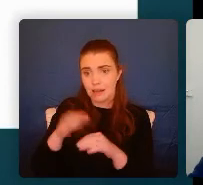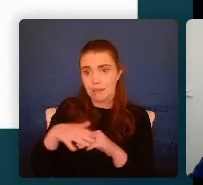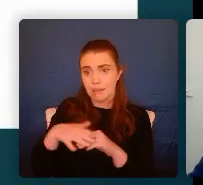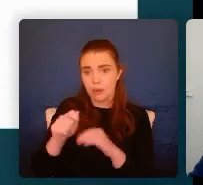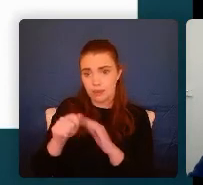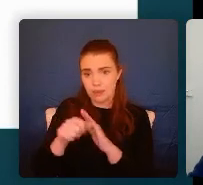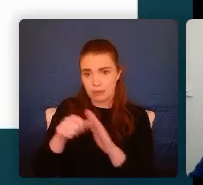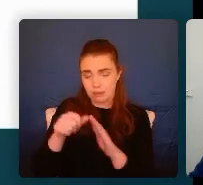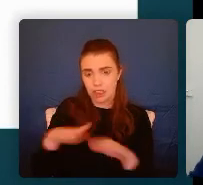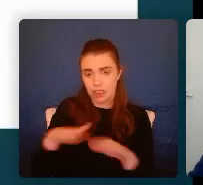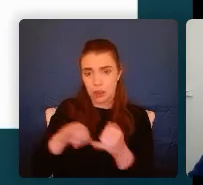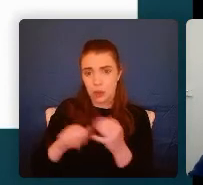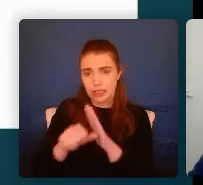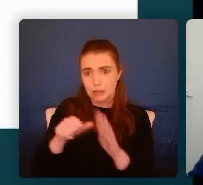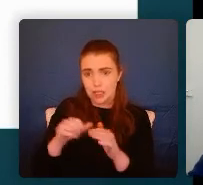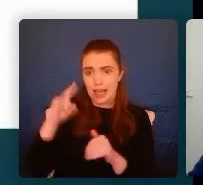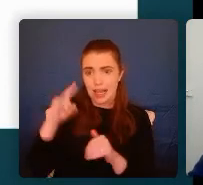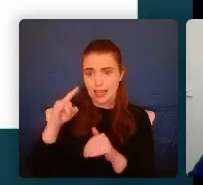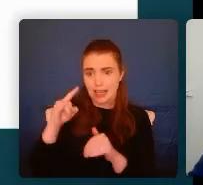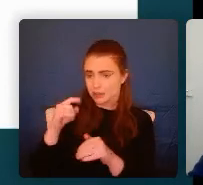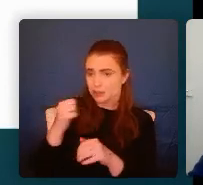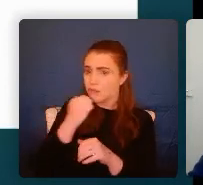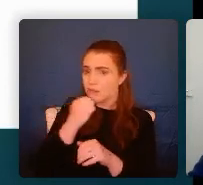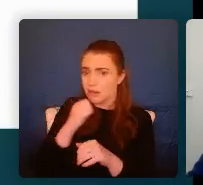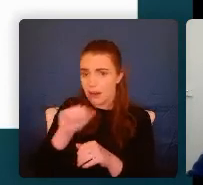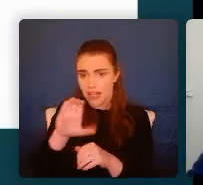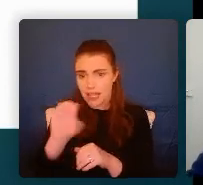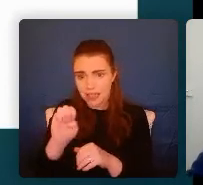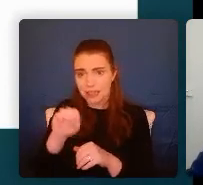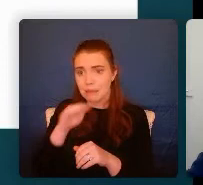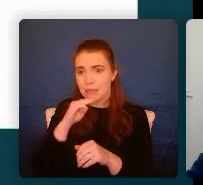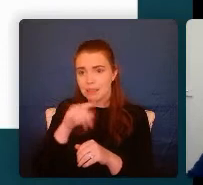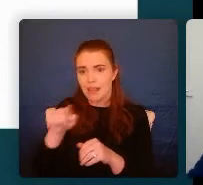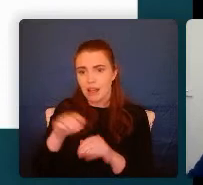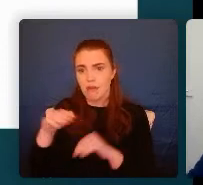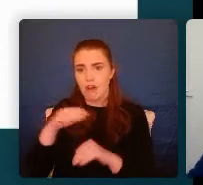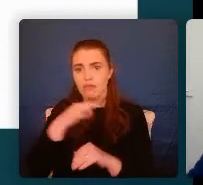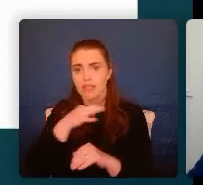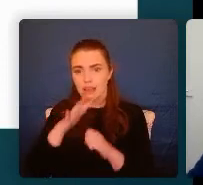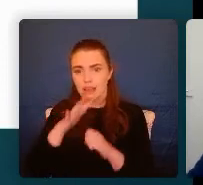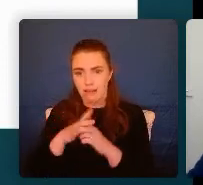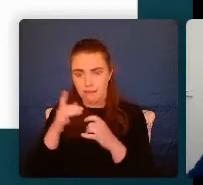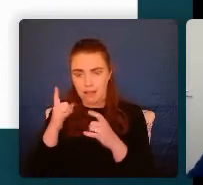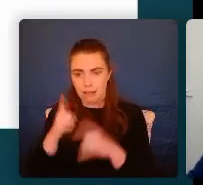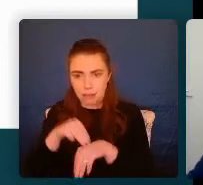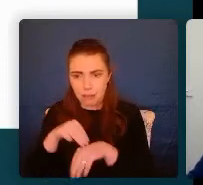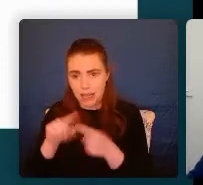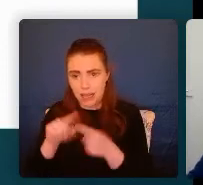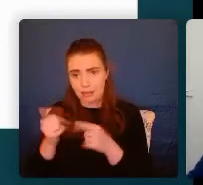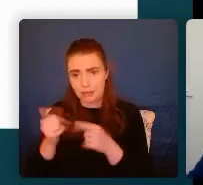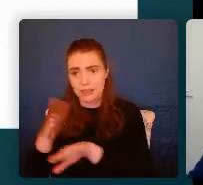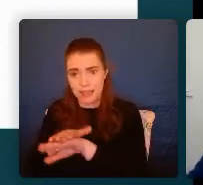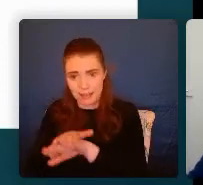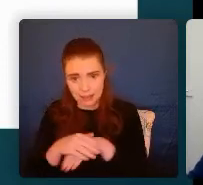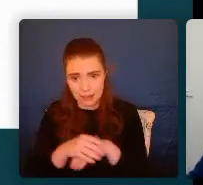later in life, including serious illness and sometimes up to death. So as you can see from this slide, the greater the likelihood of